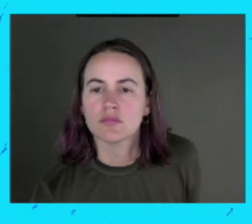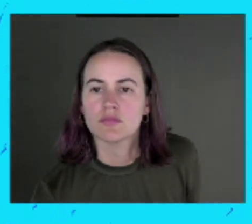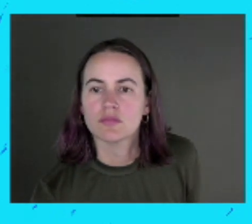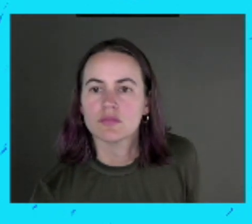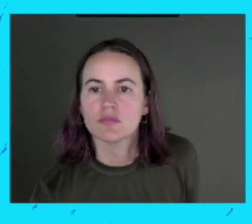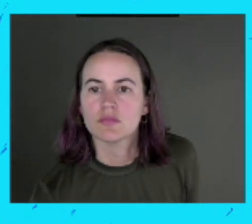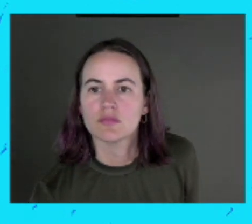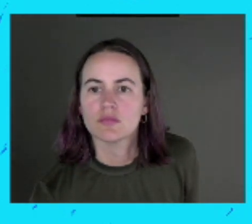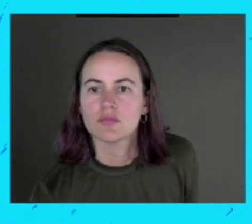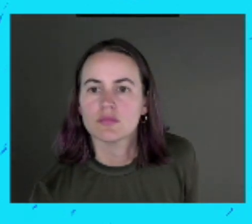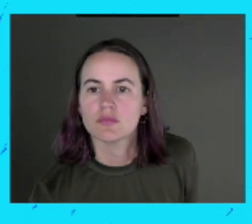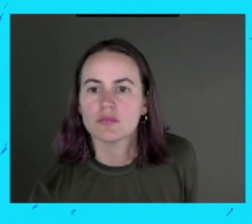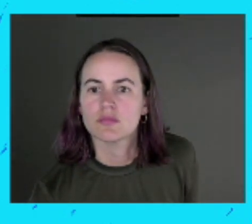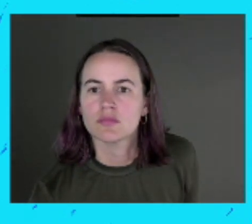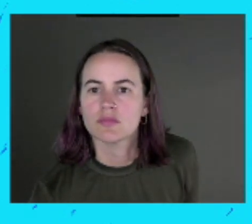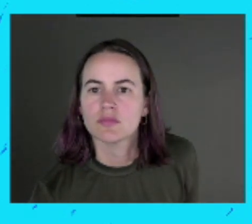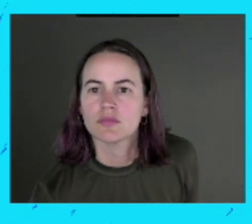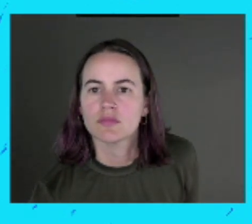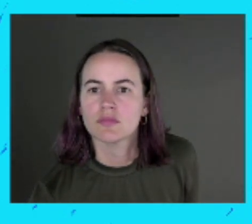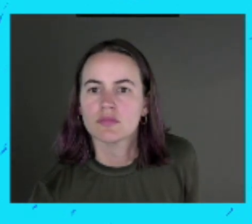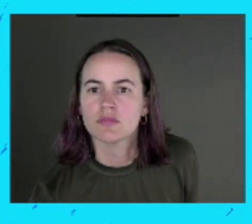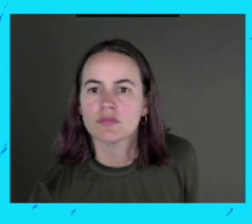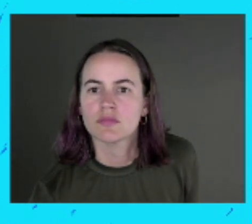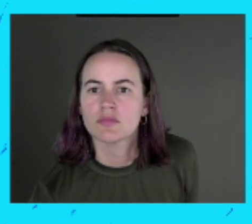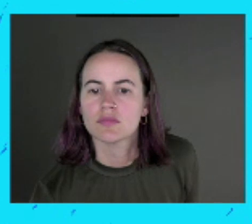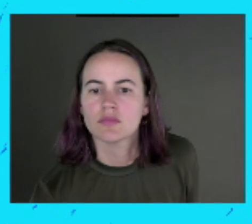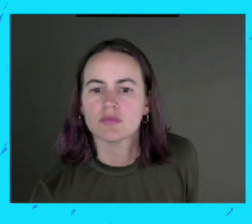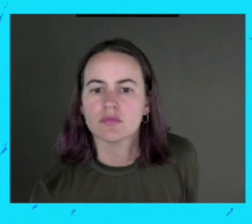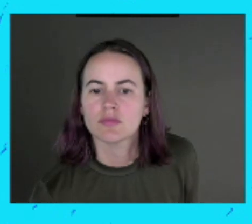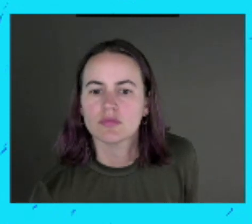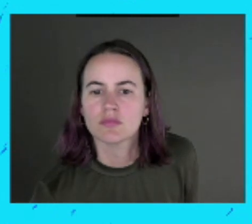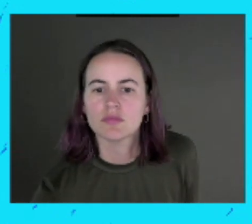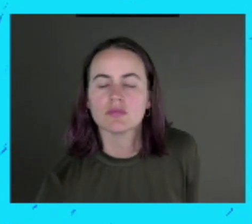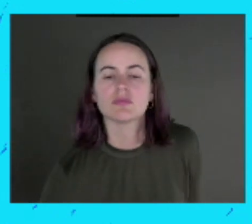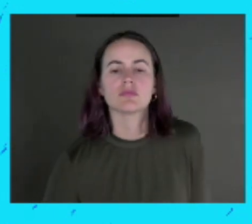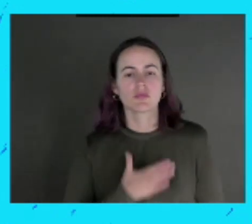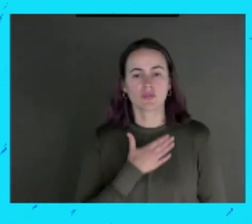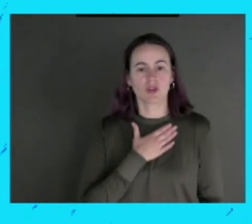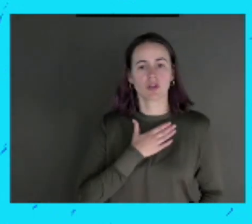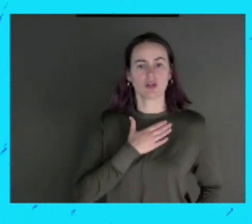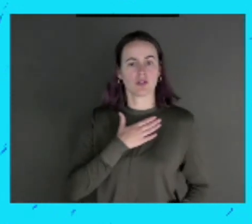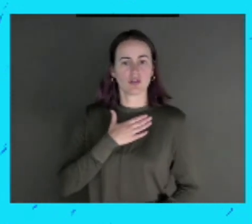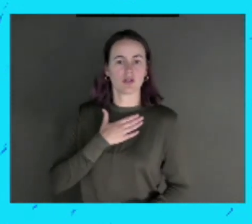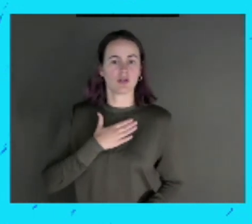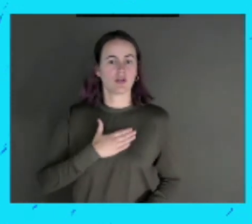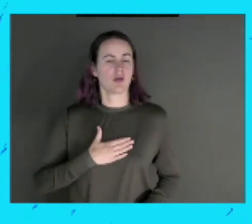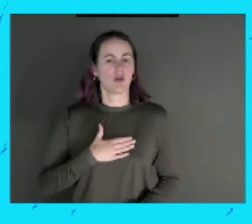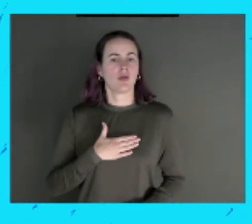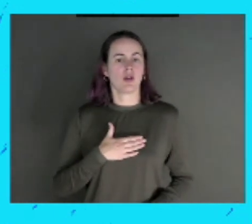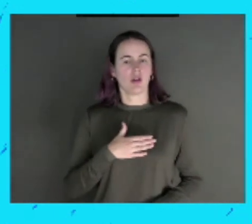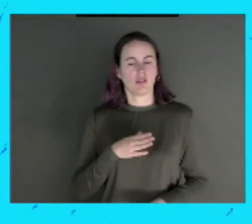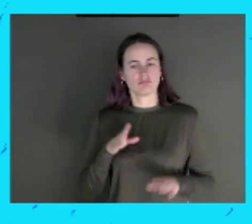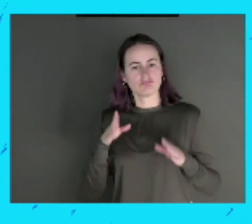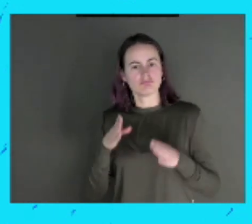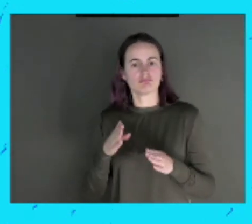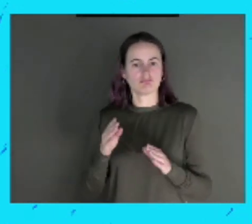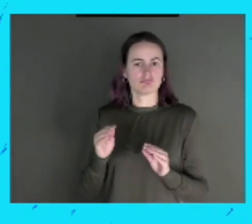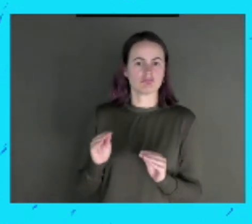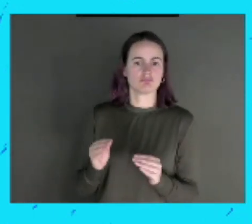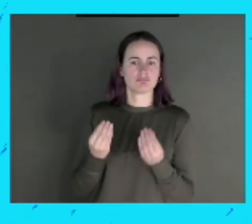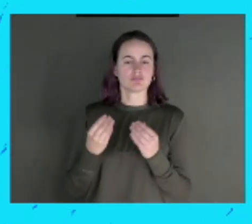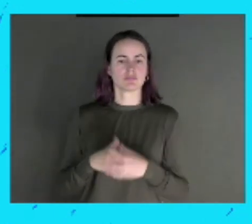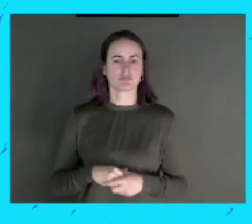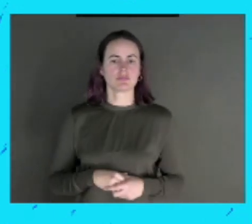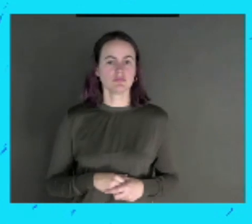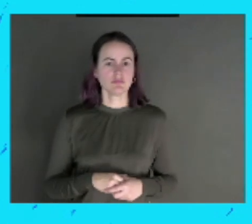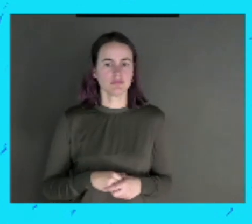material but it is embracing things in life that may look simple to us. So I think my message would have